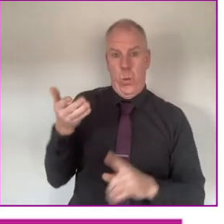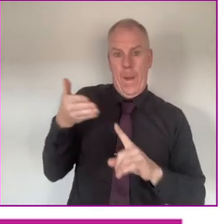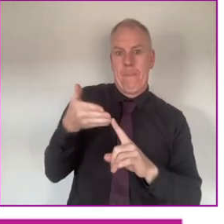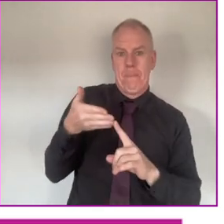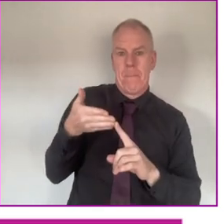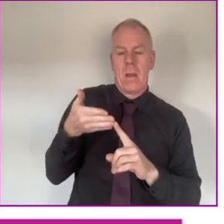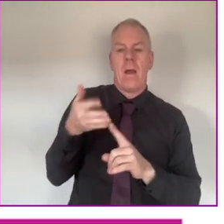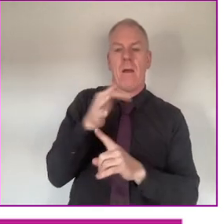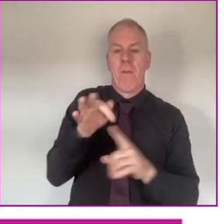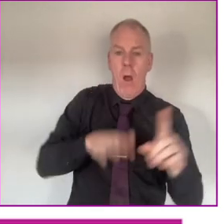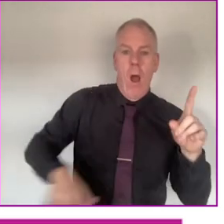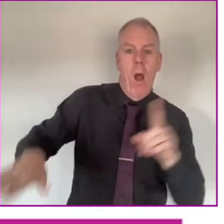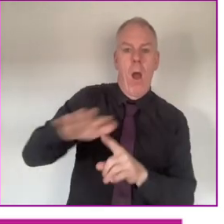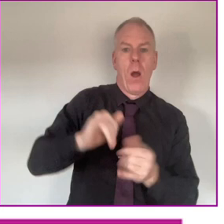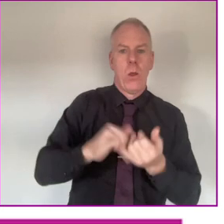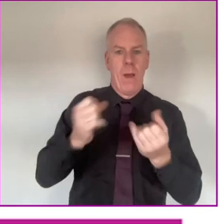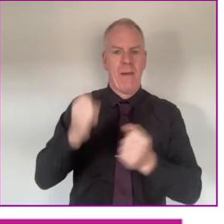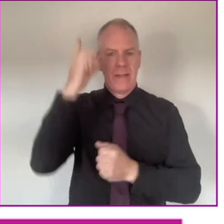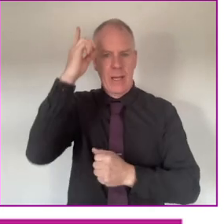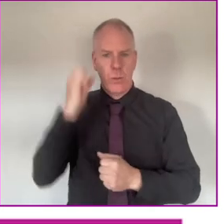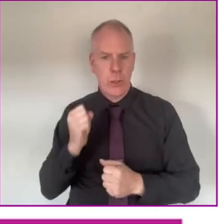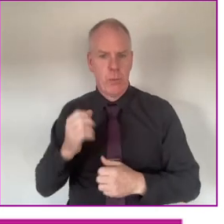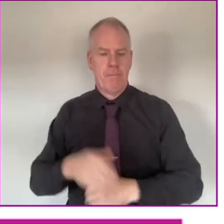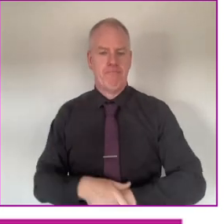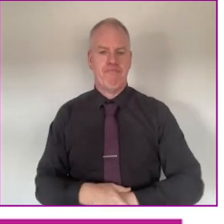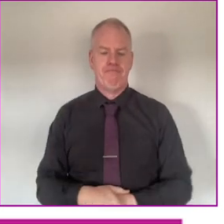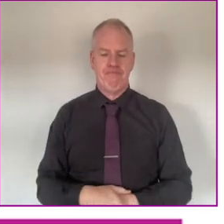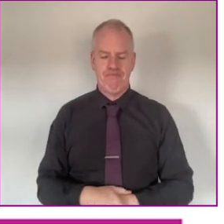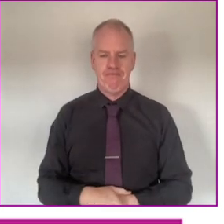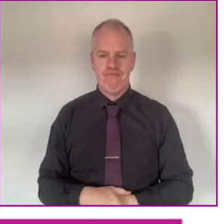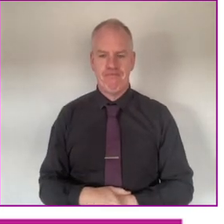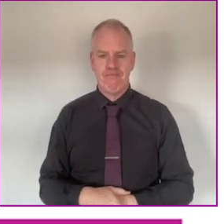what we want for all people with Down Syndrome.